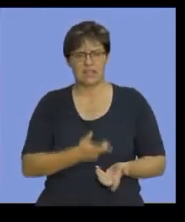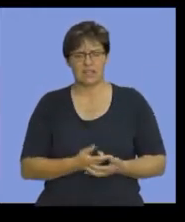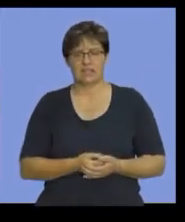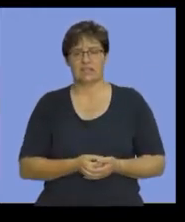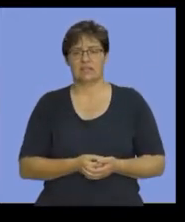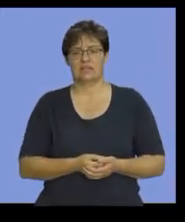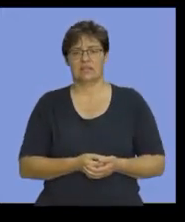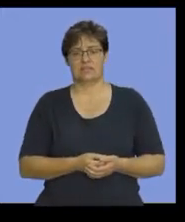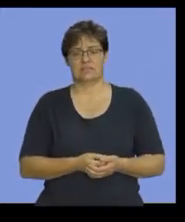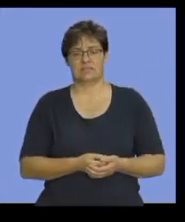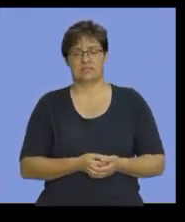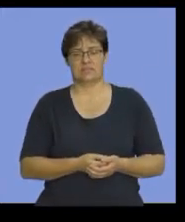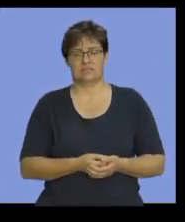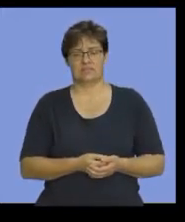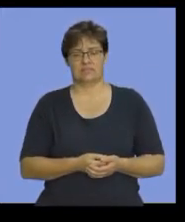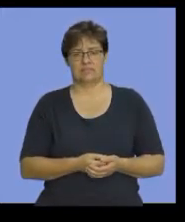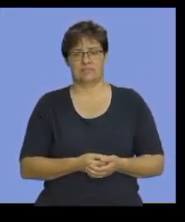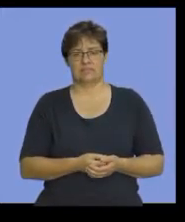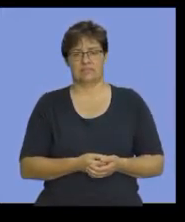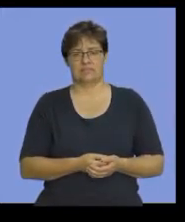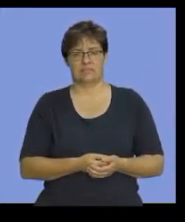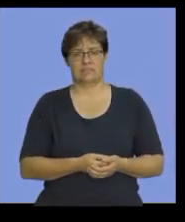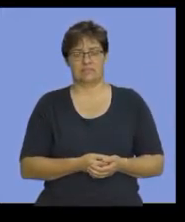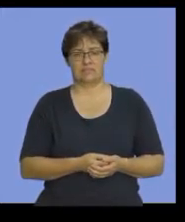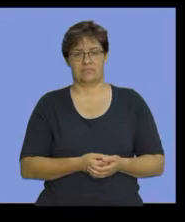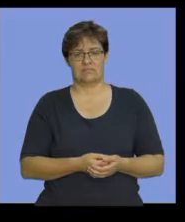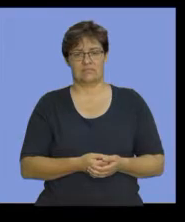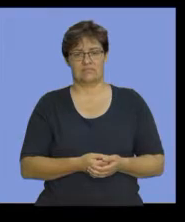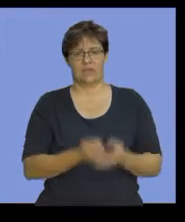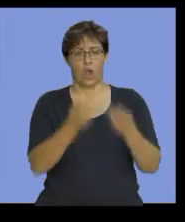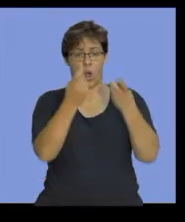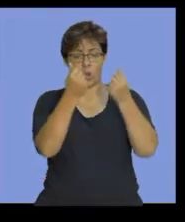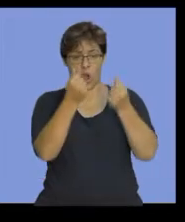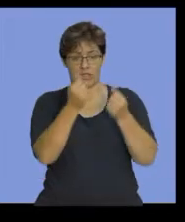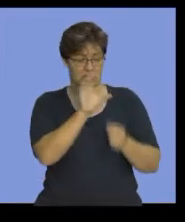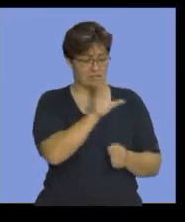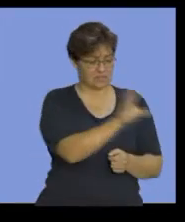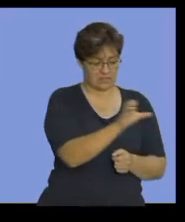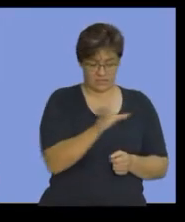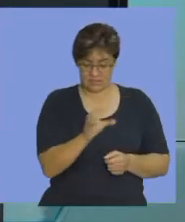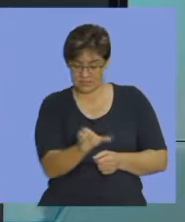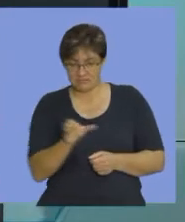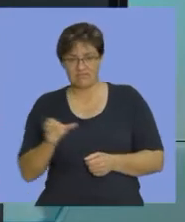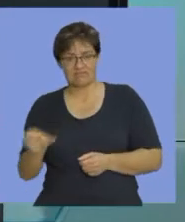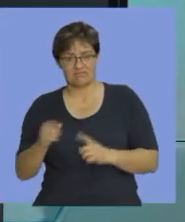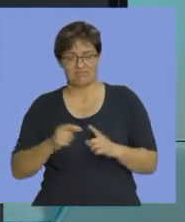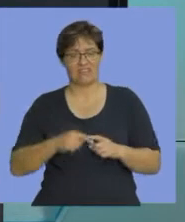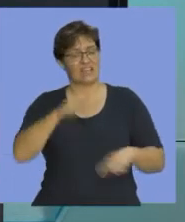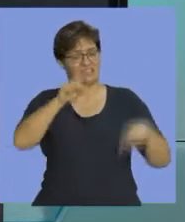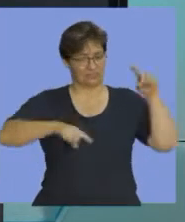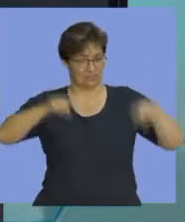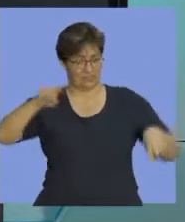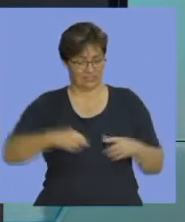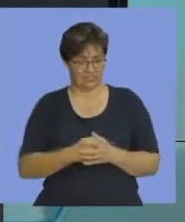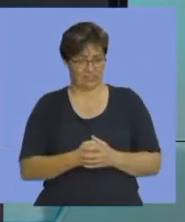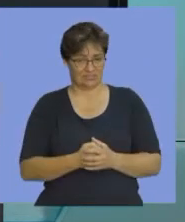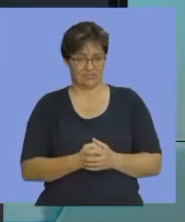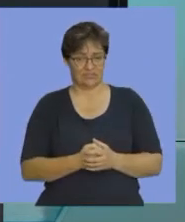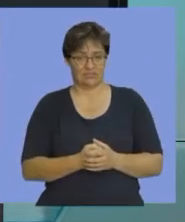they have different cost to consider. Okay, your trading concern